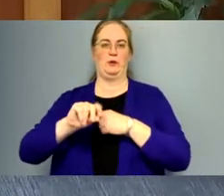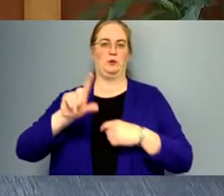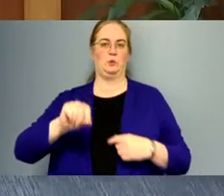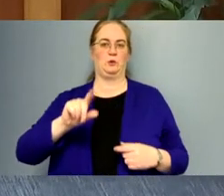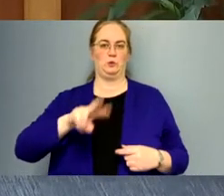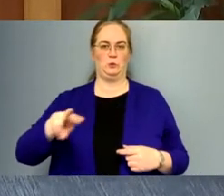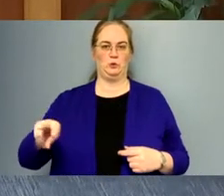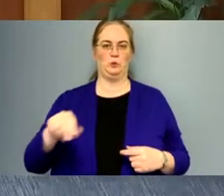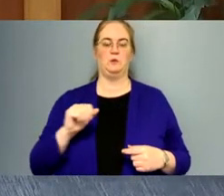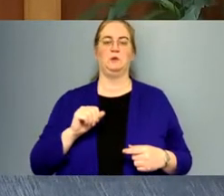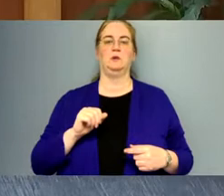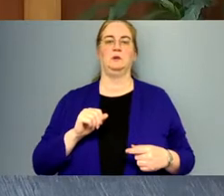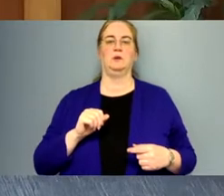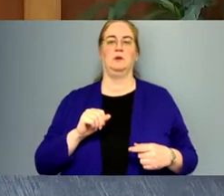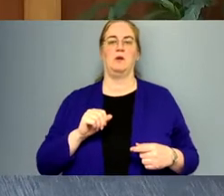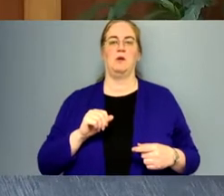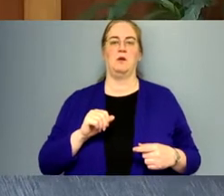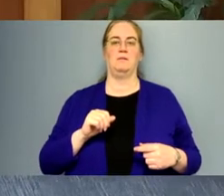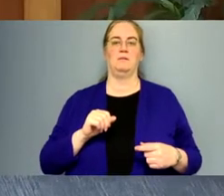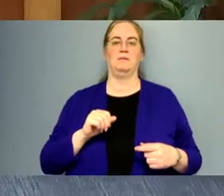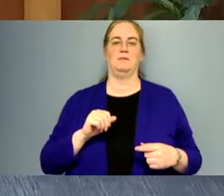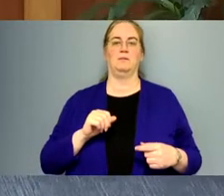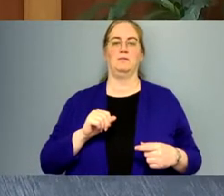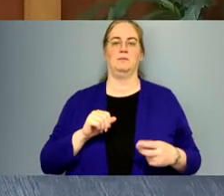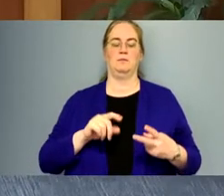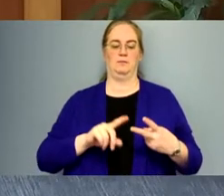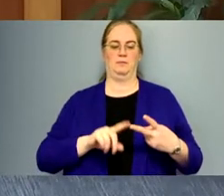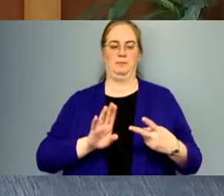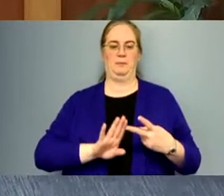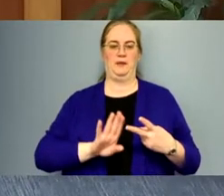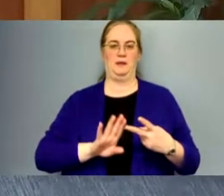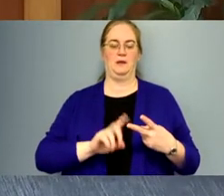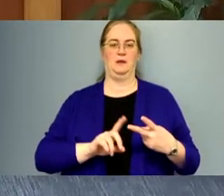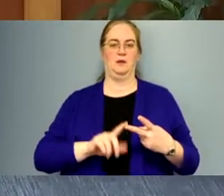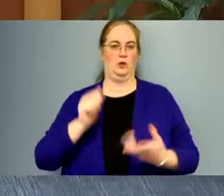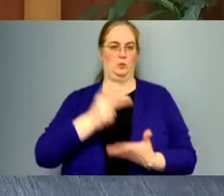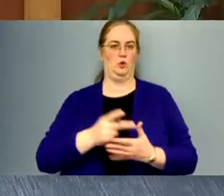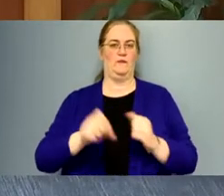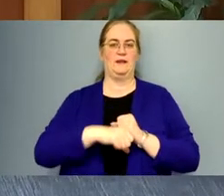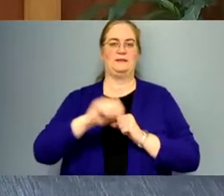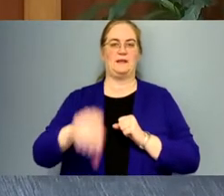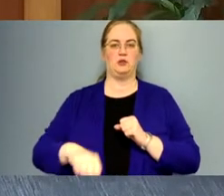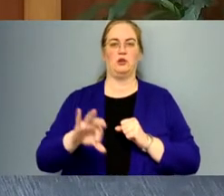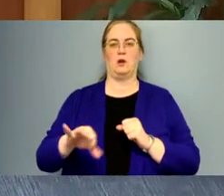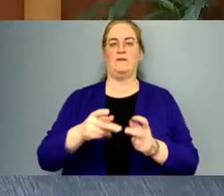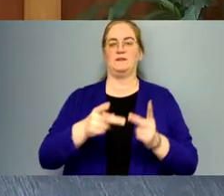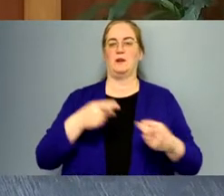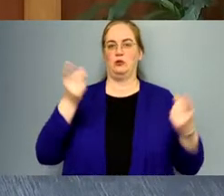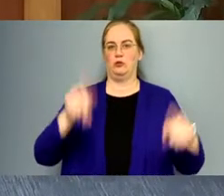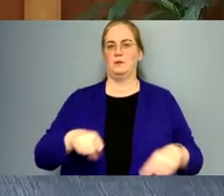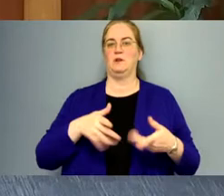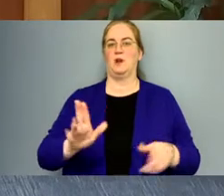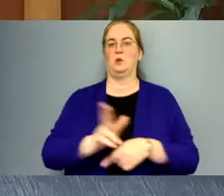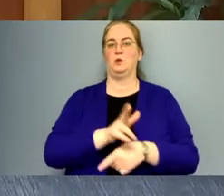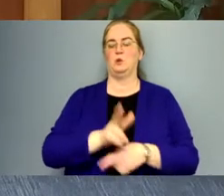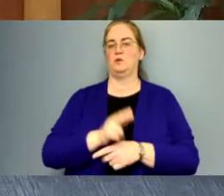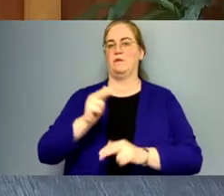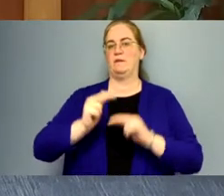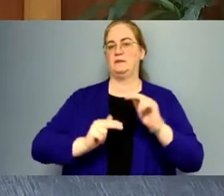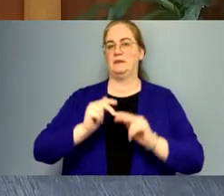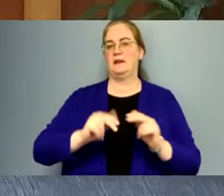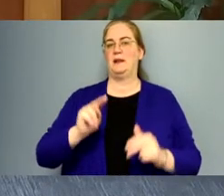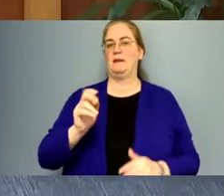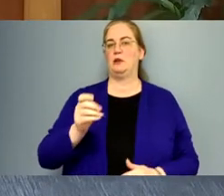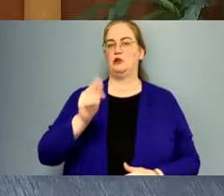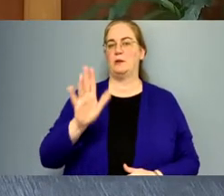2022. Um, item B is approved an extension of the site agreement to allow the use of the facility at the